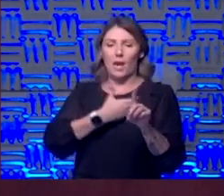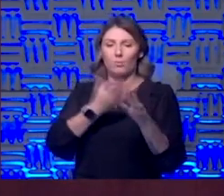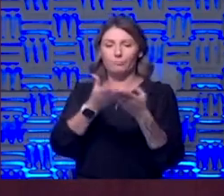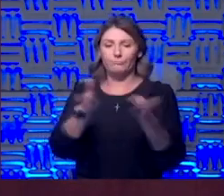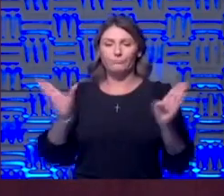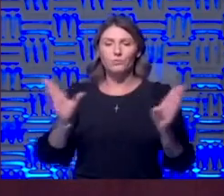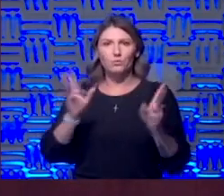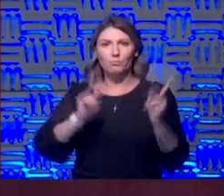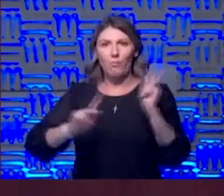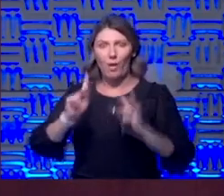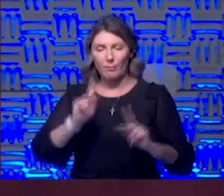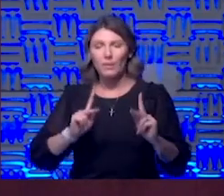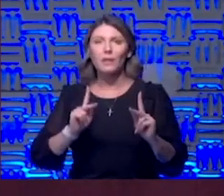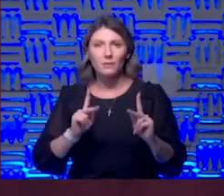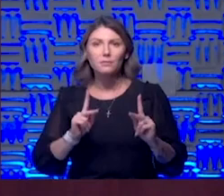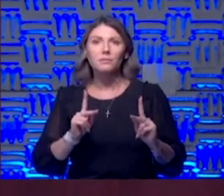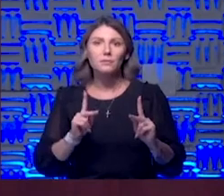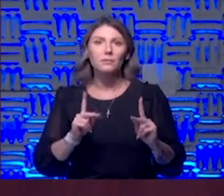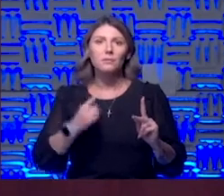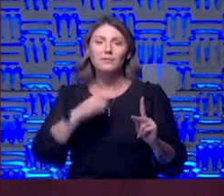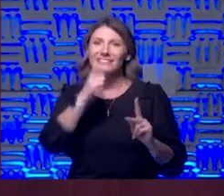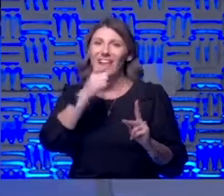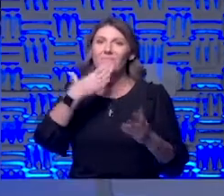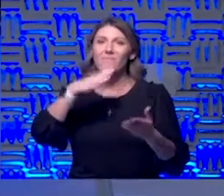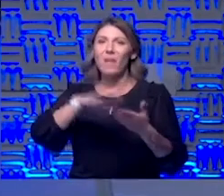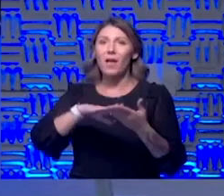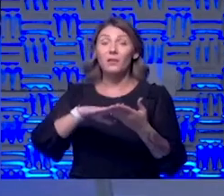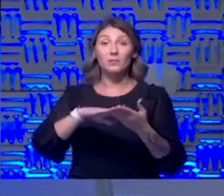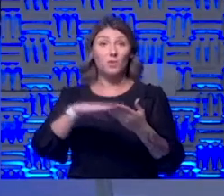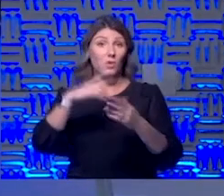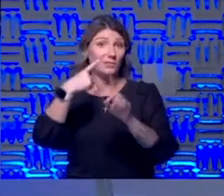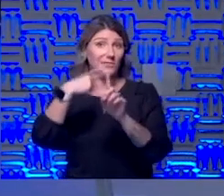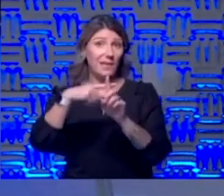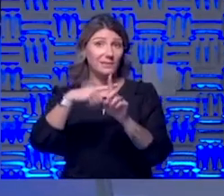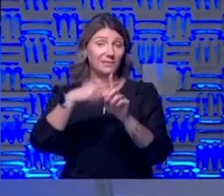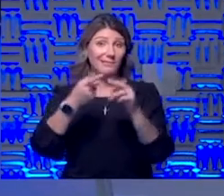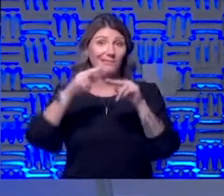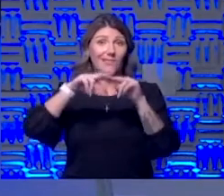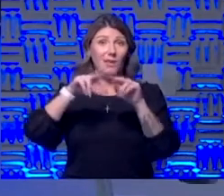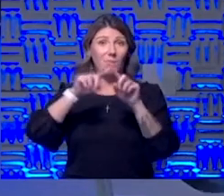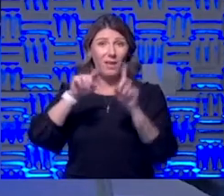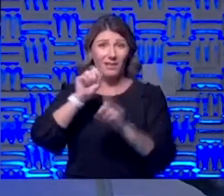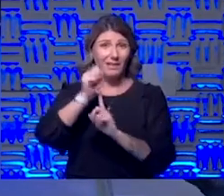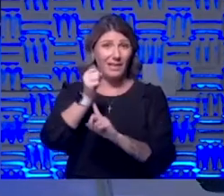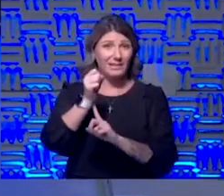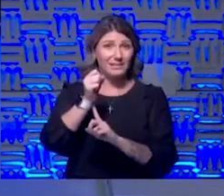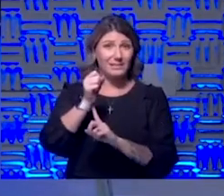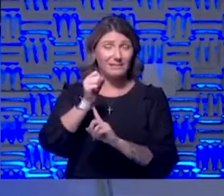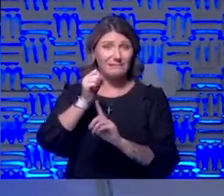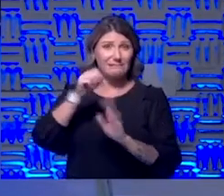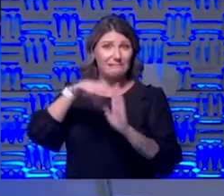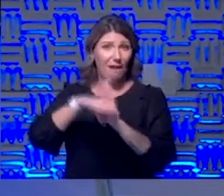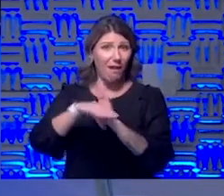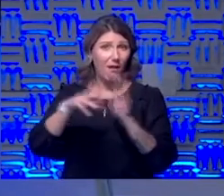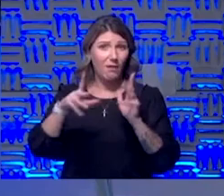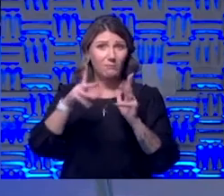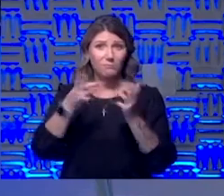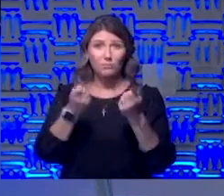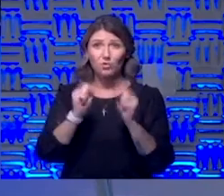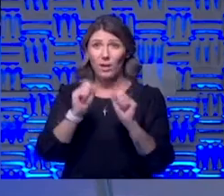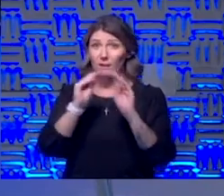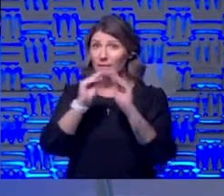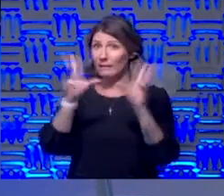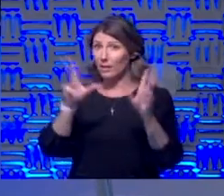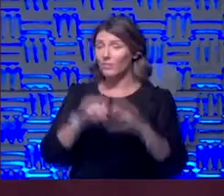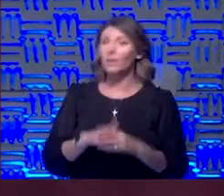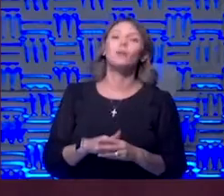public and we're not in a bad spot so testing up but cases down i just tried to clarify we're saying